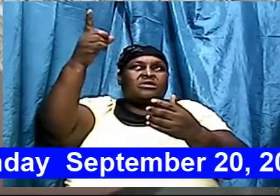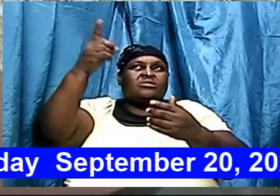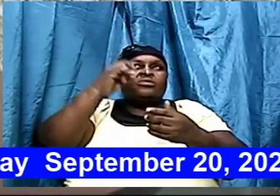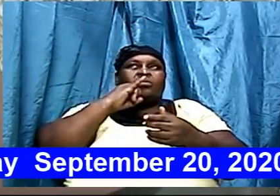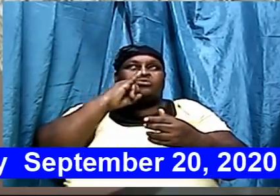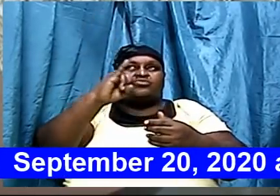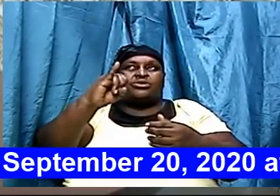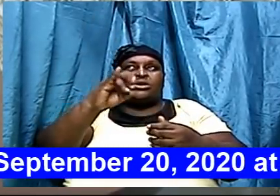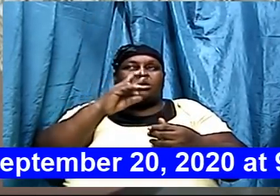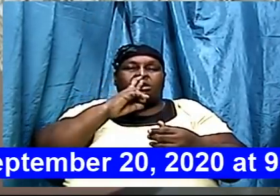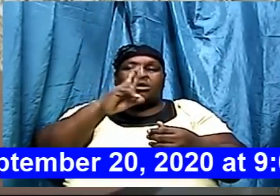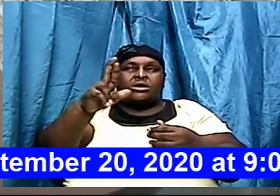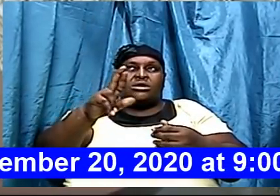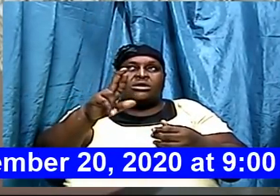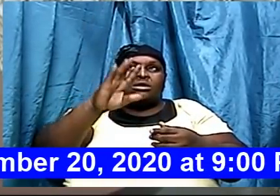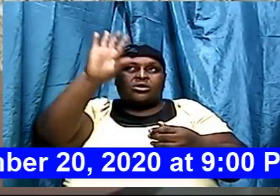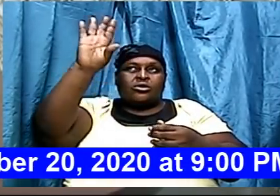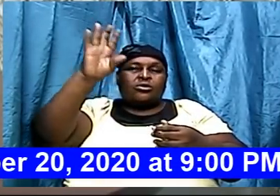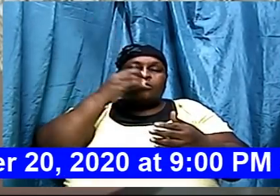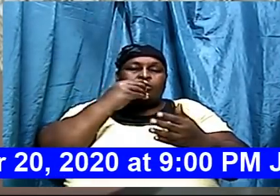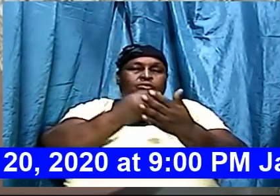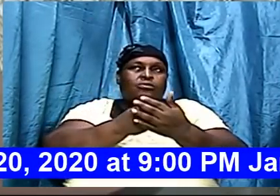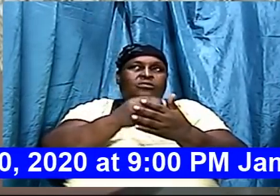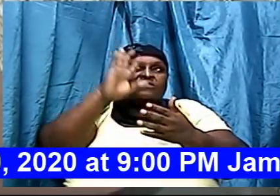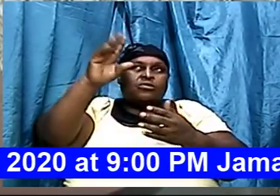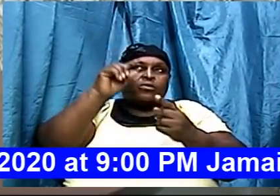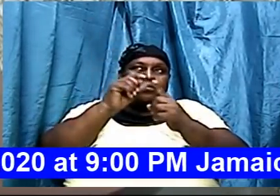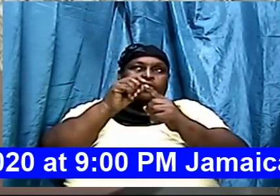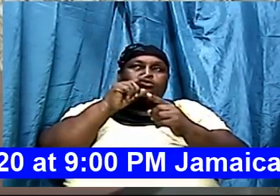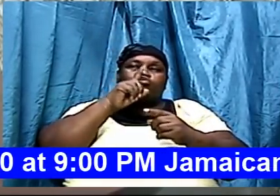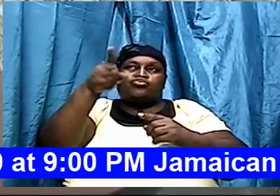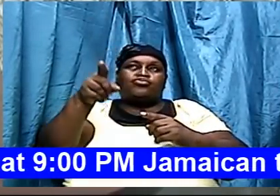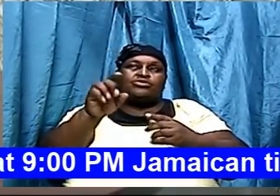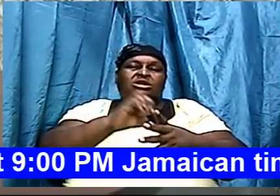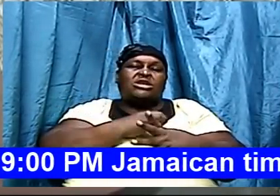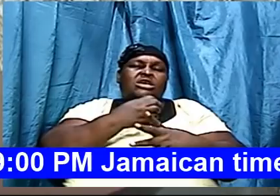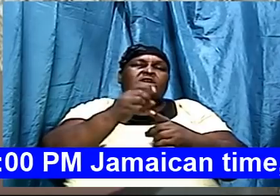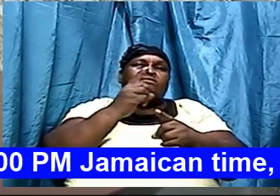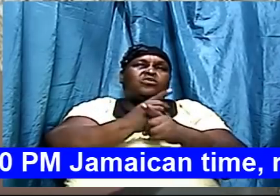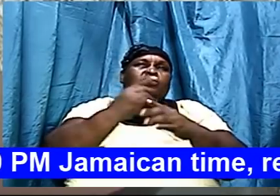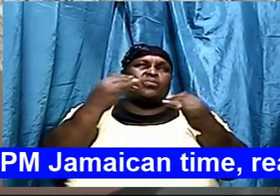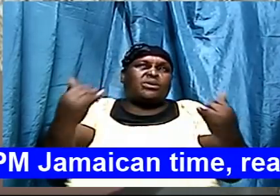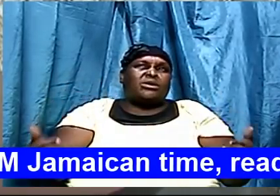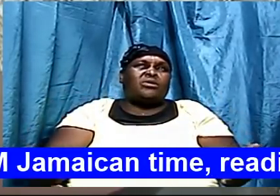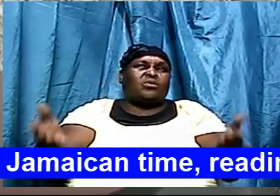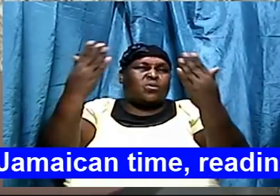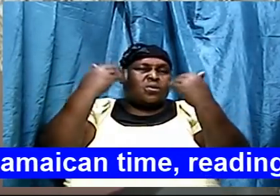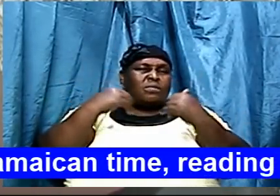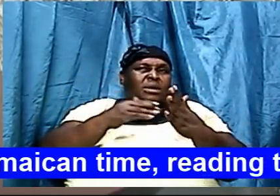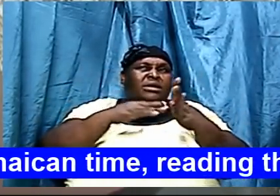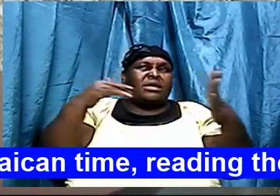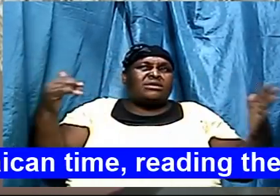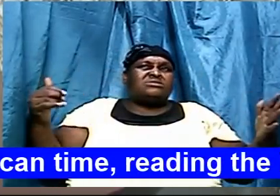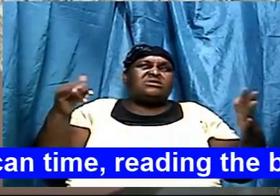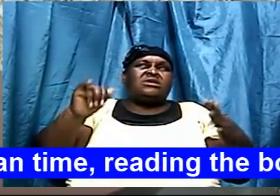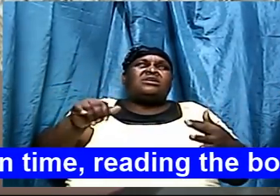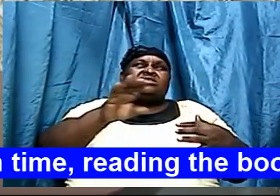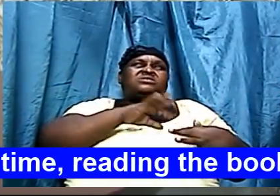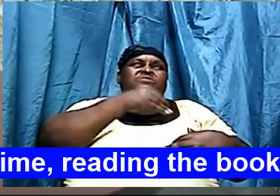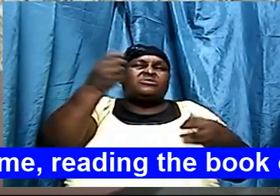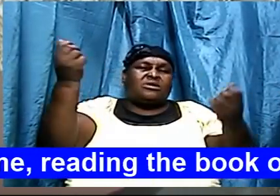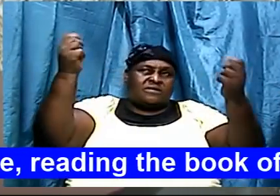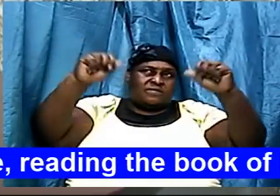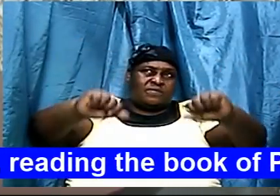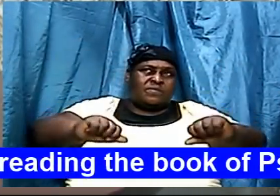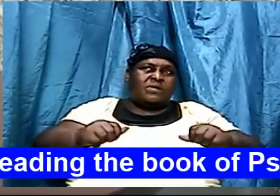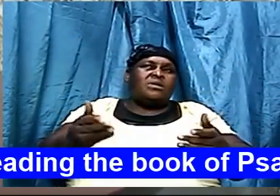to prove that your word is true even right now God I come against that spirit of doubt I come against